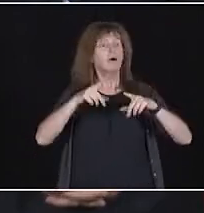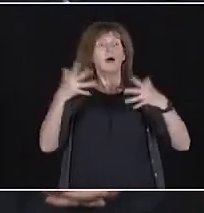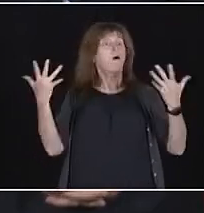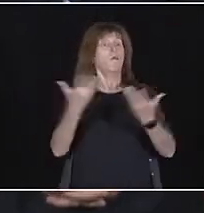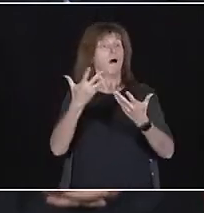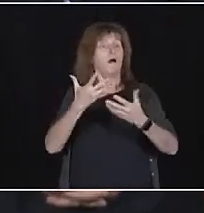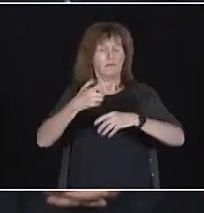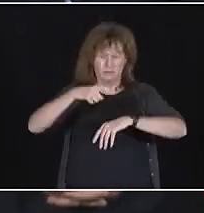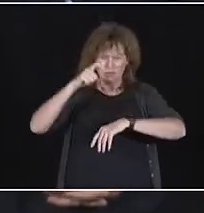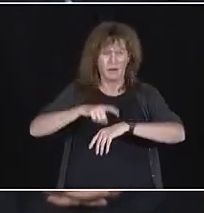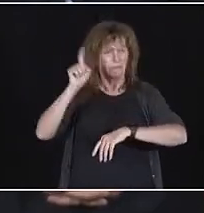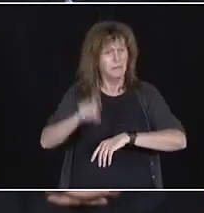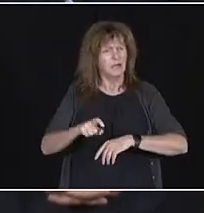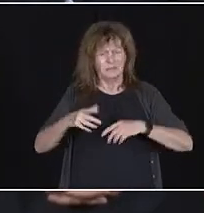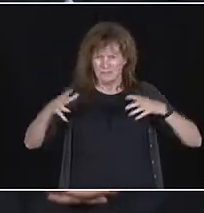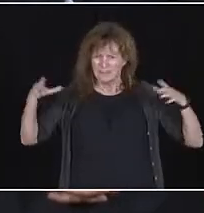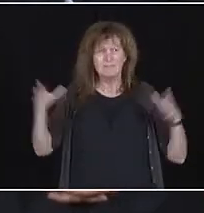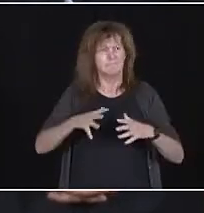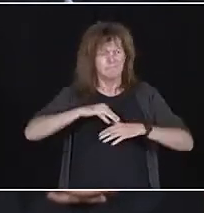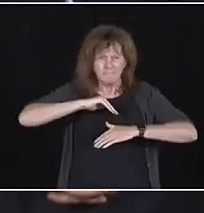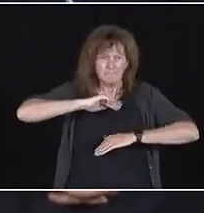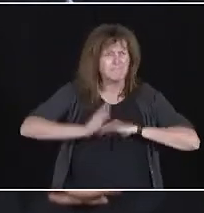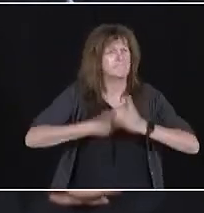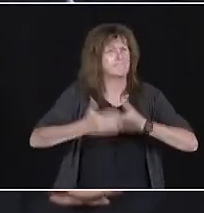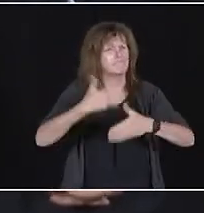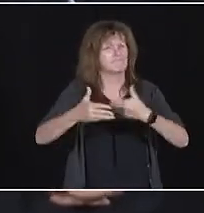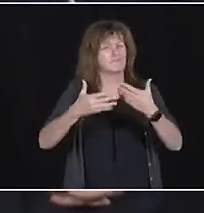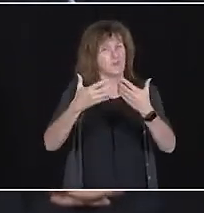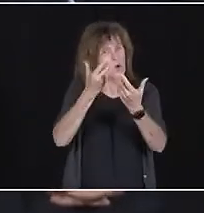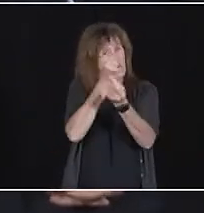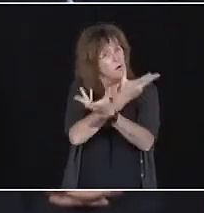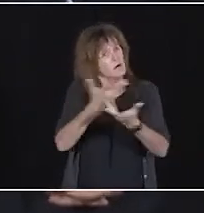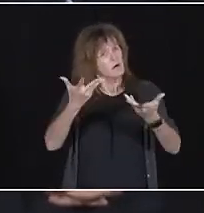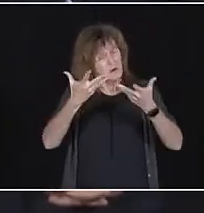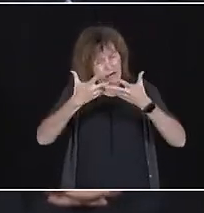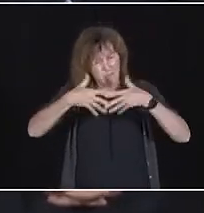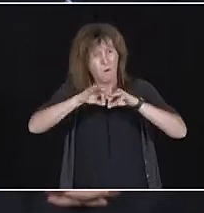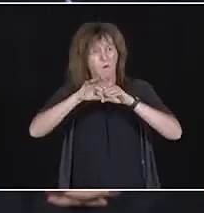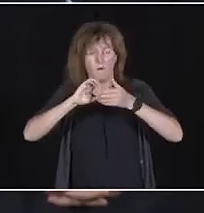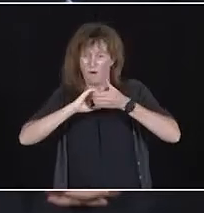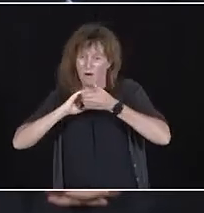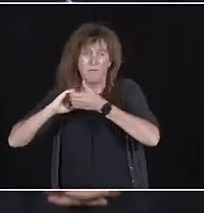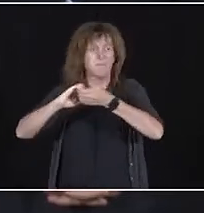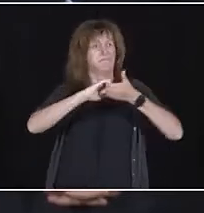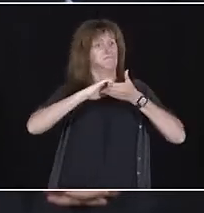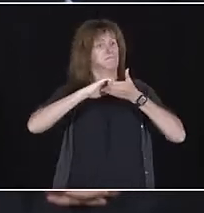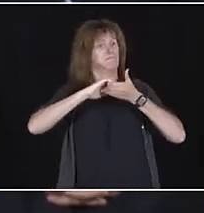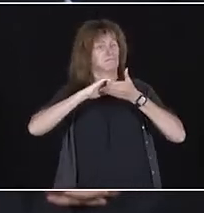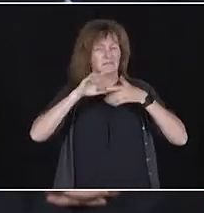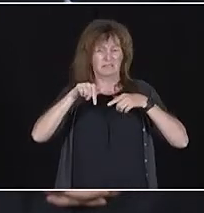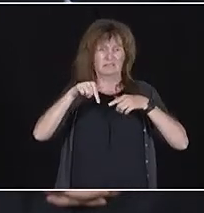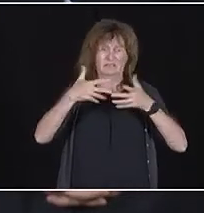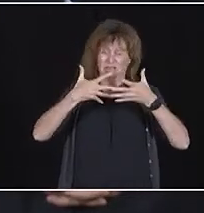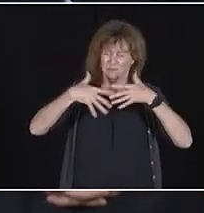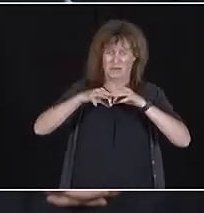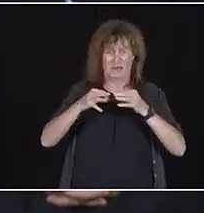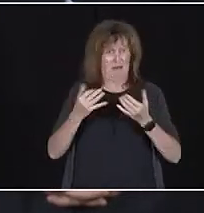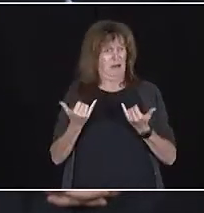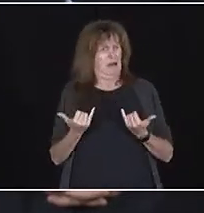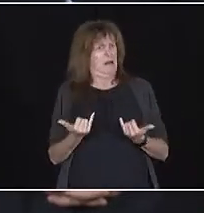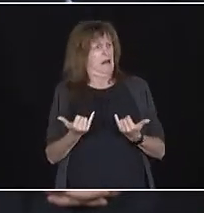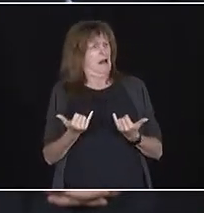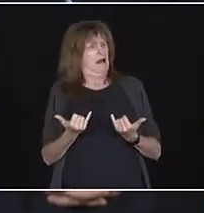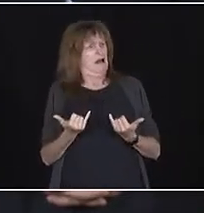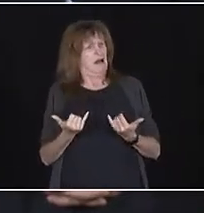My friends, collaboration was more important than ever, so we rolled up our sleeves and got to work.